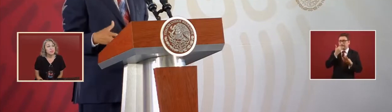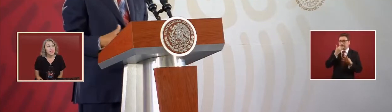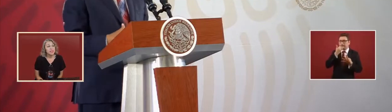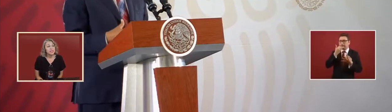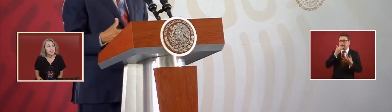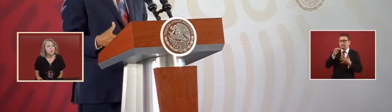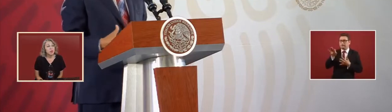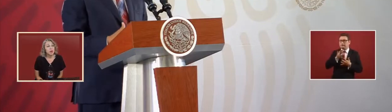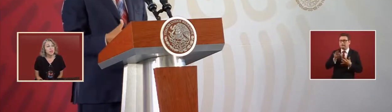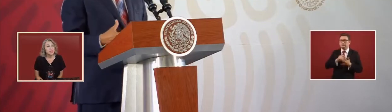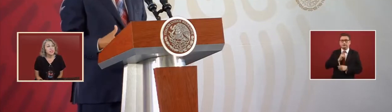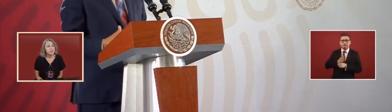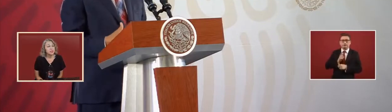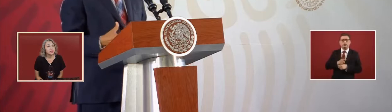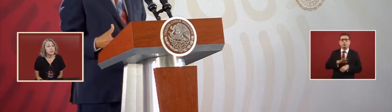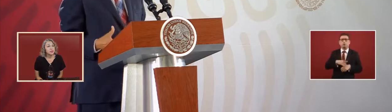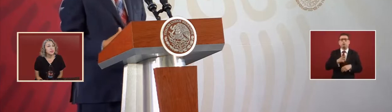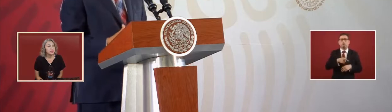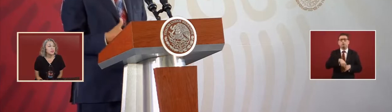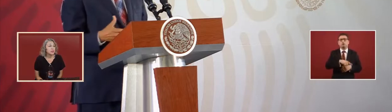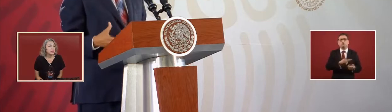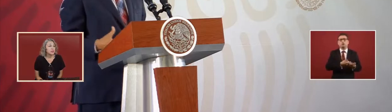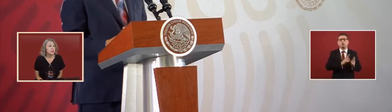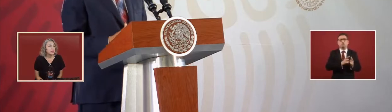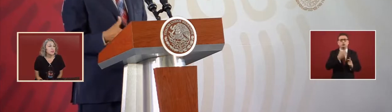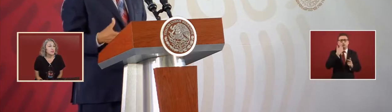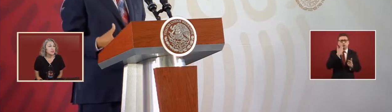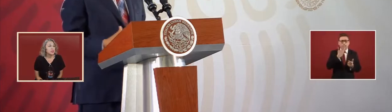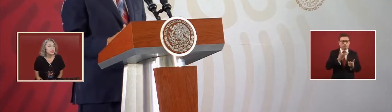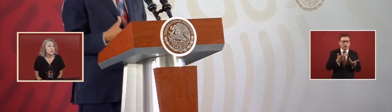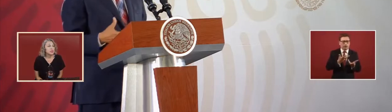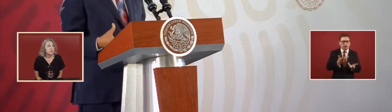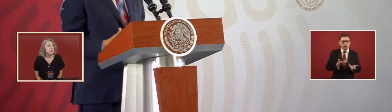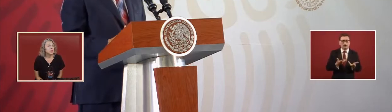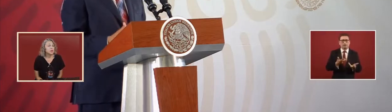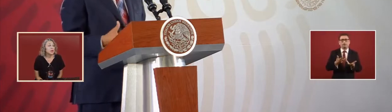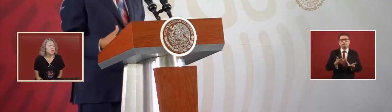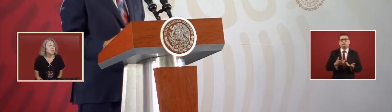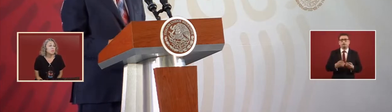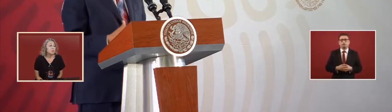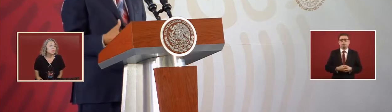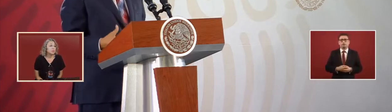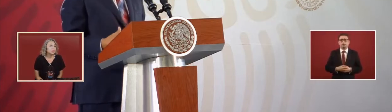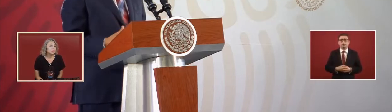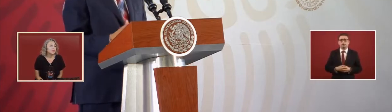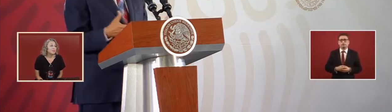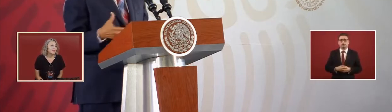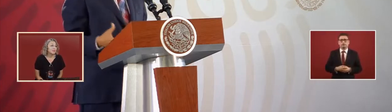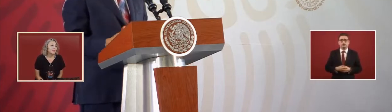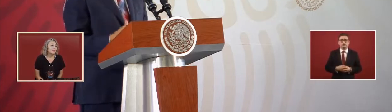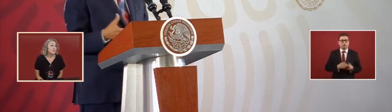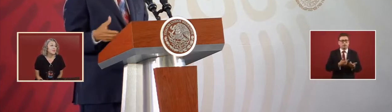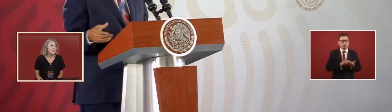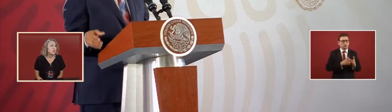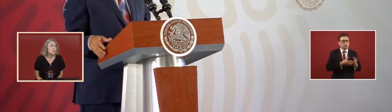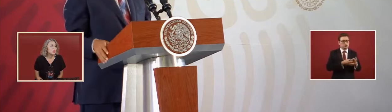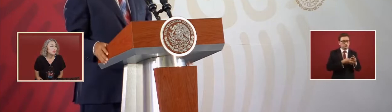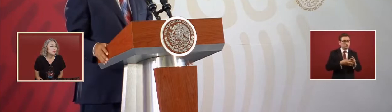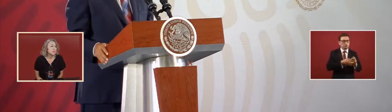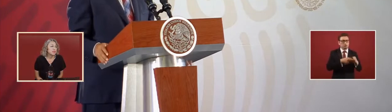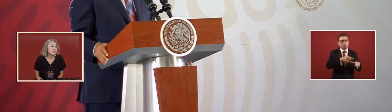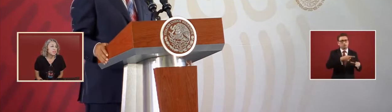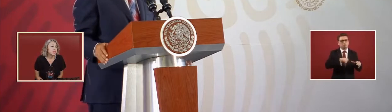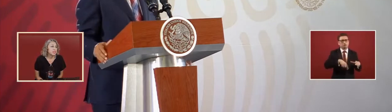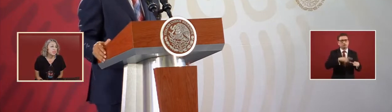group themselves. They want to